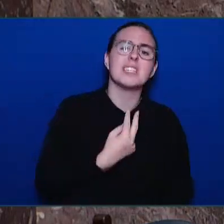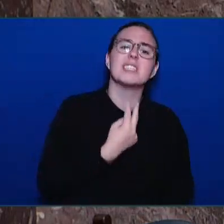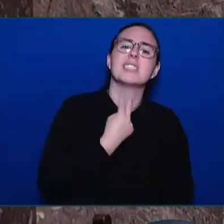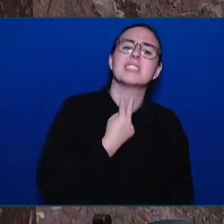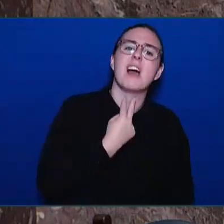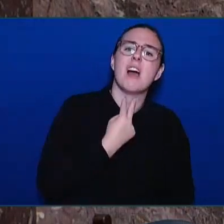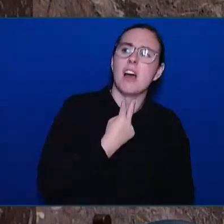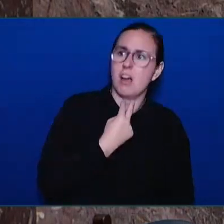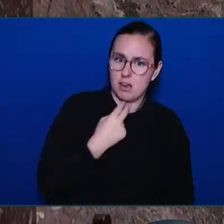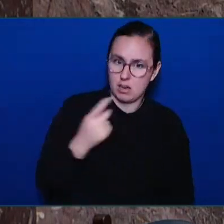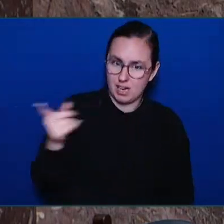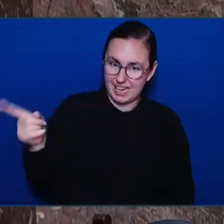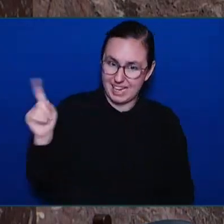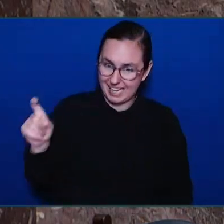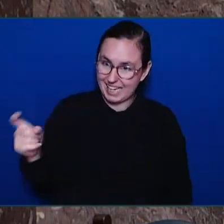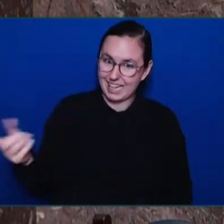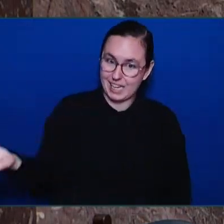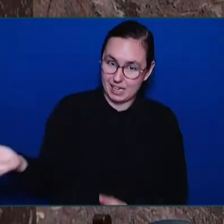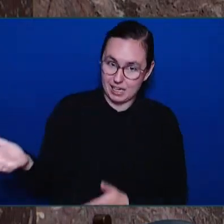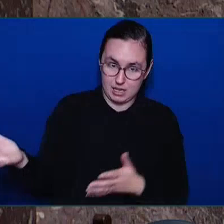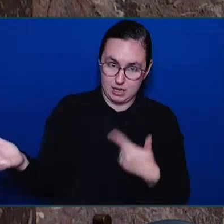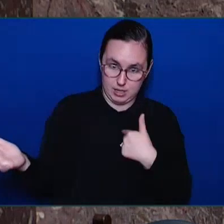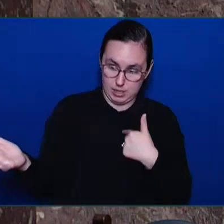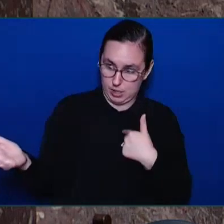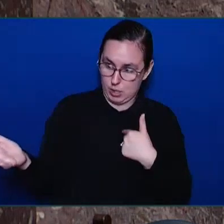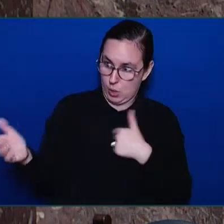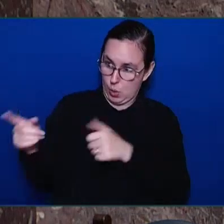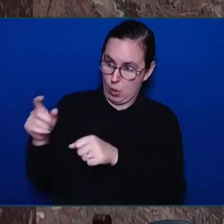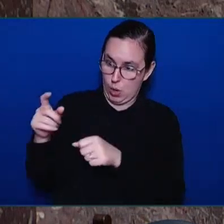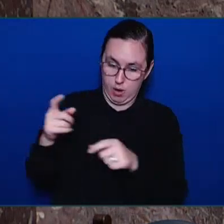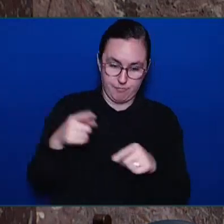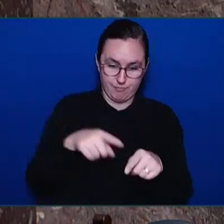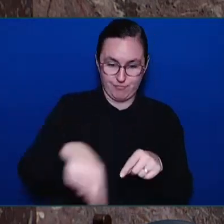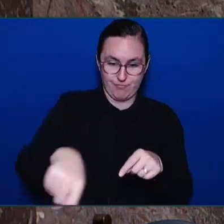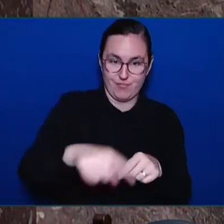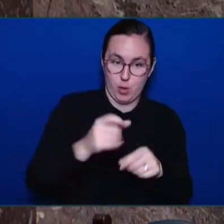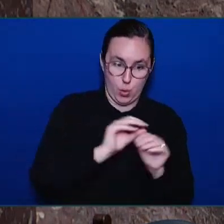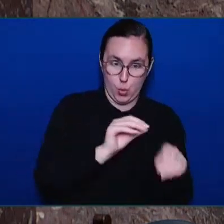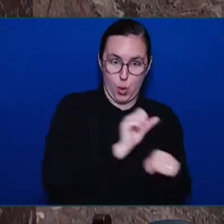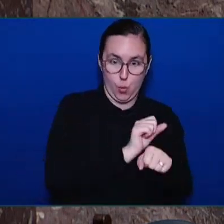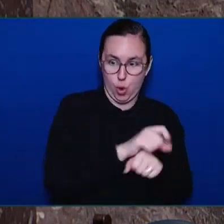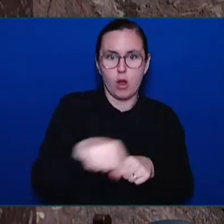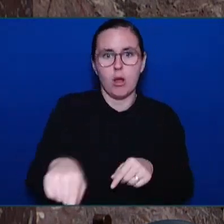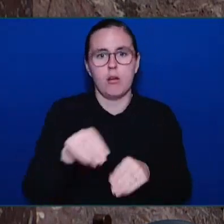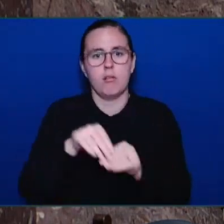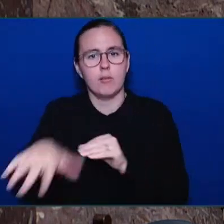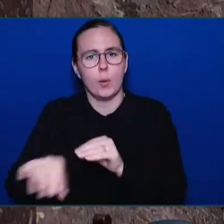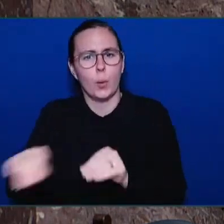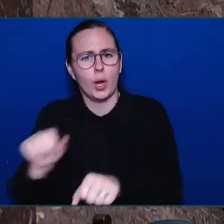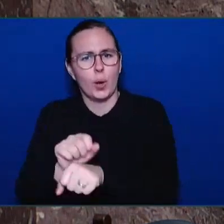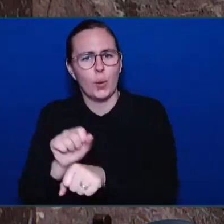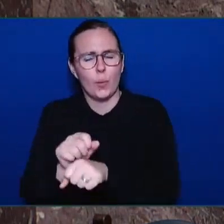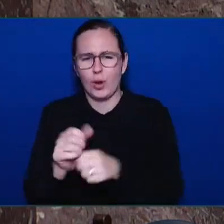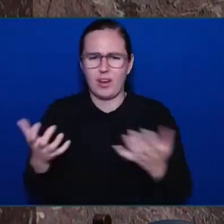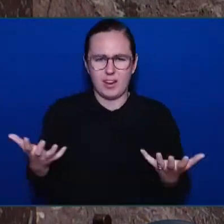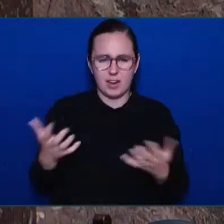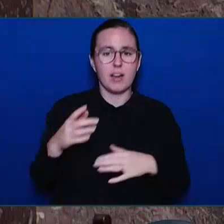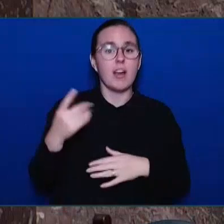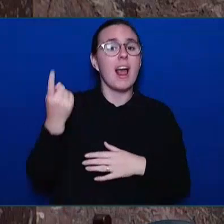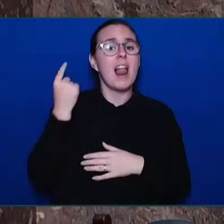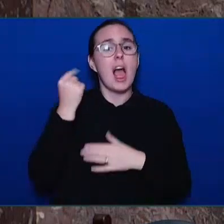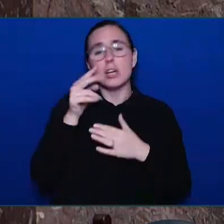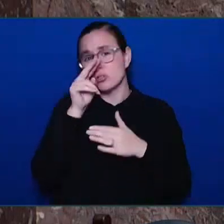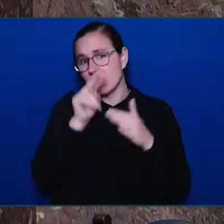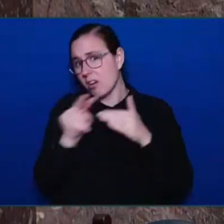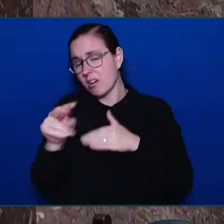the revenue projections are the same as last year, a billion-dollar decline. This government's set for the last 12 months doing nothing to help forestry,